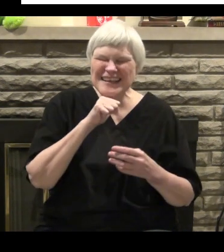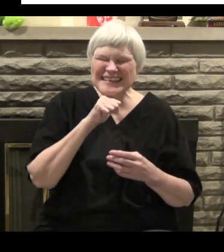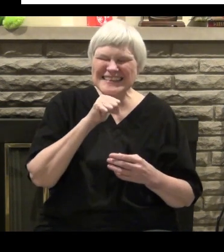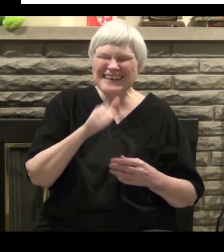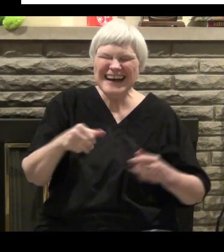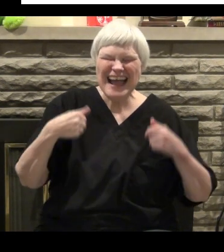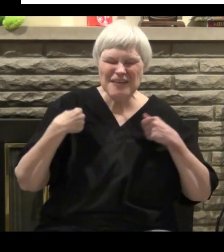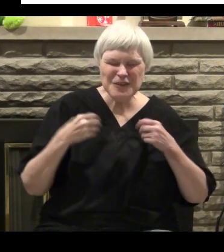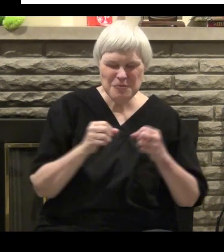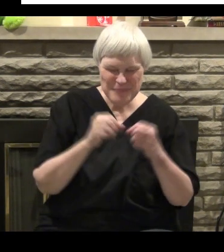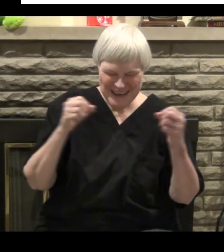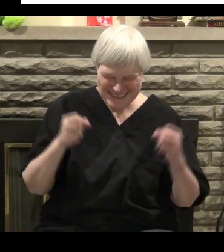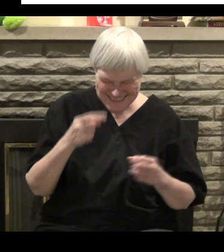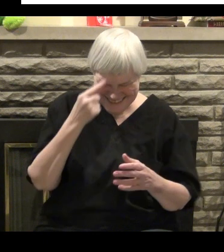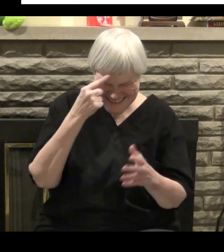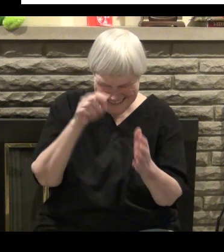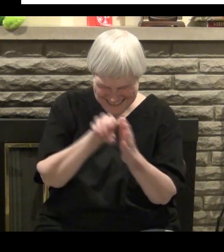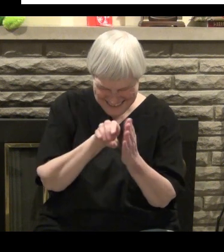baby.